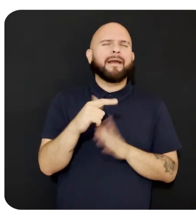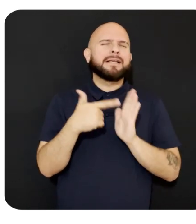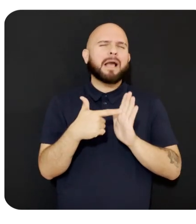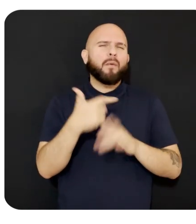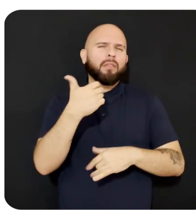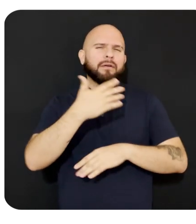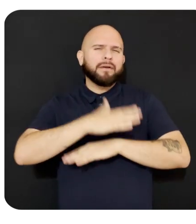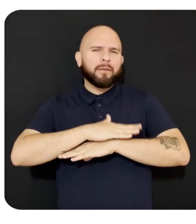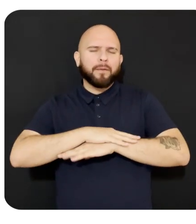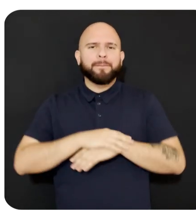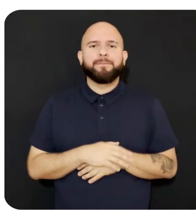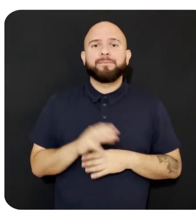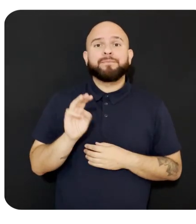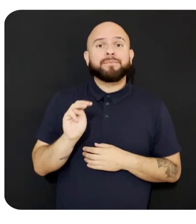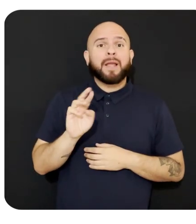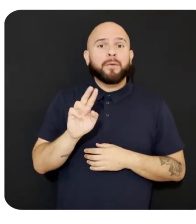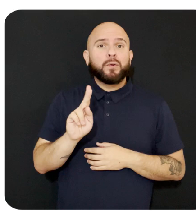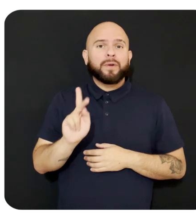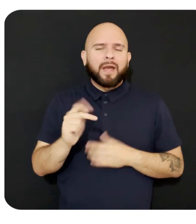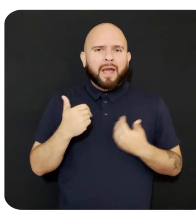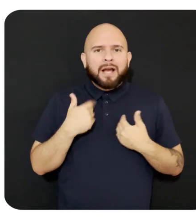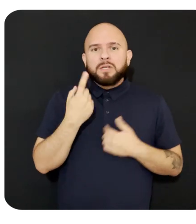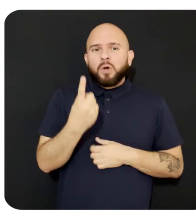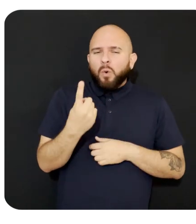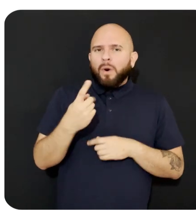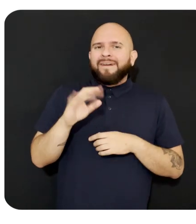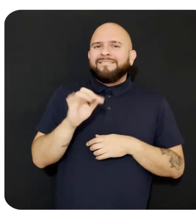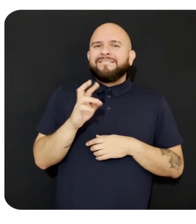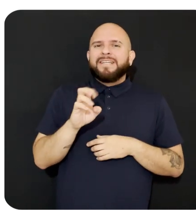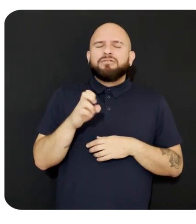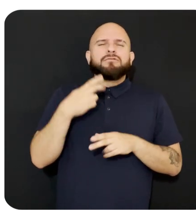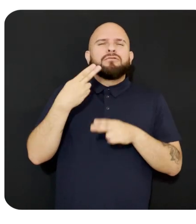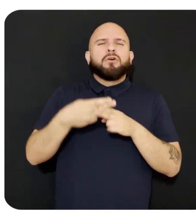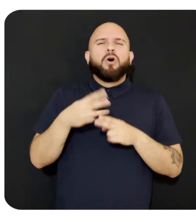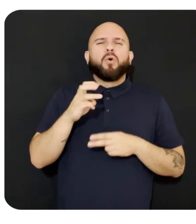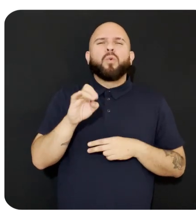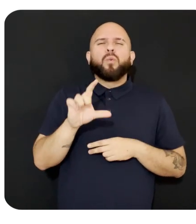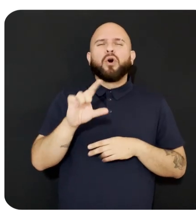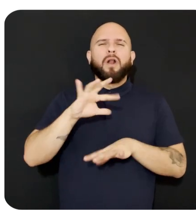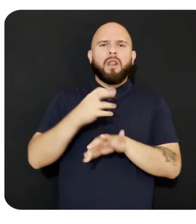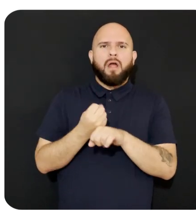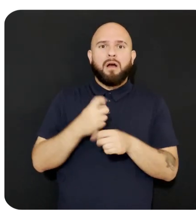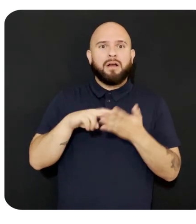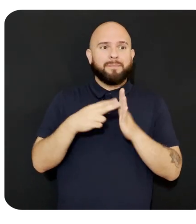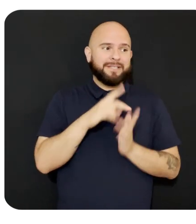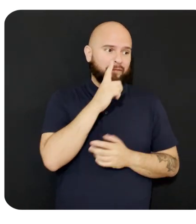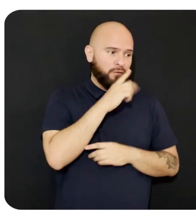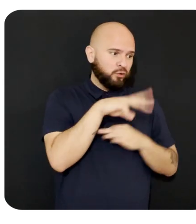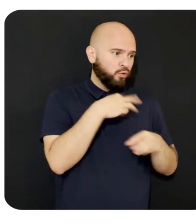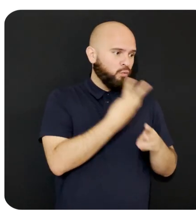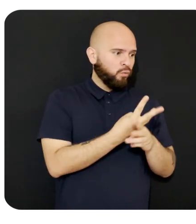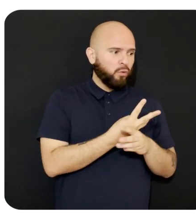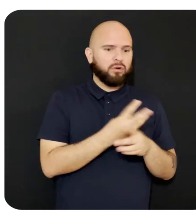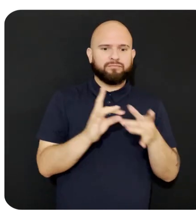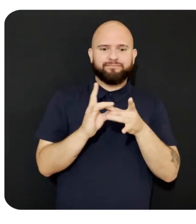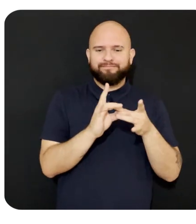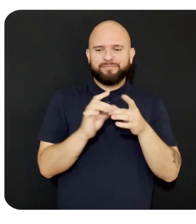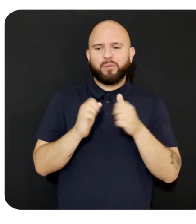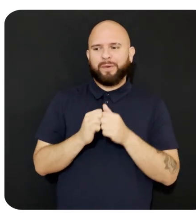MRUK comes with a feature called World Locking that makes it easy for developers to keep the virtual world in sync with the physical world.